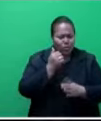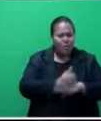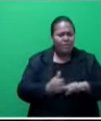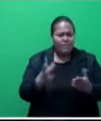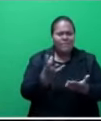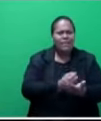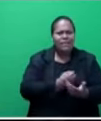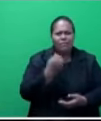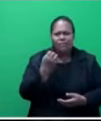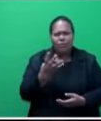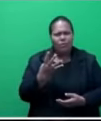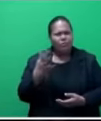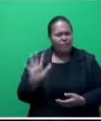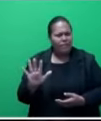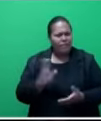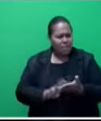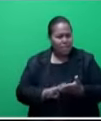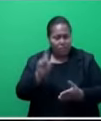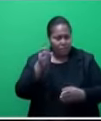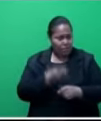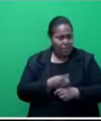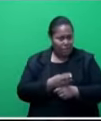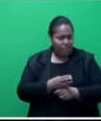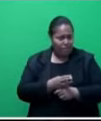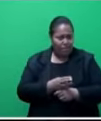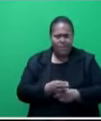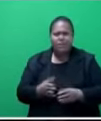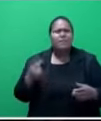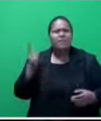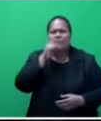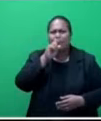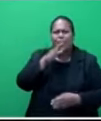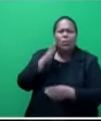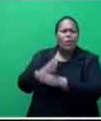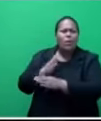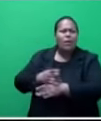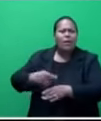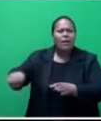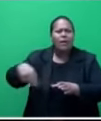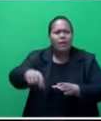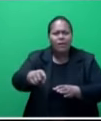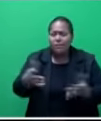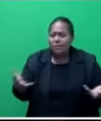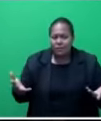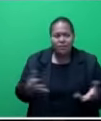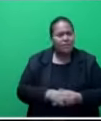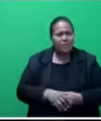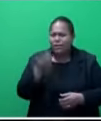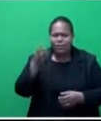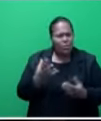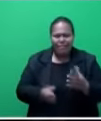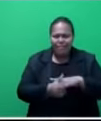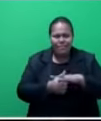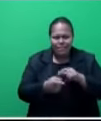month. And Mr. Speaker, there are many workers out there, you know, who would not have access to what the Honorable Minister was saying. I mean, there are